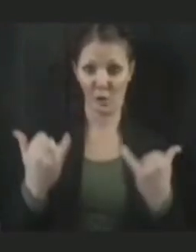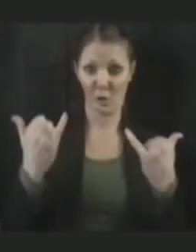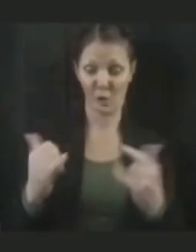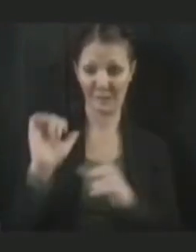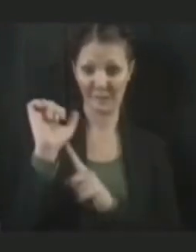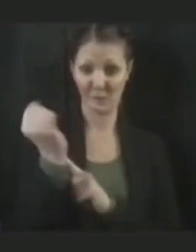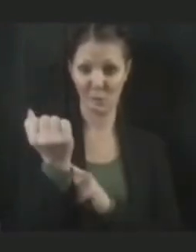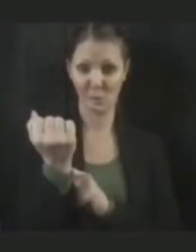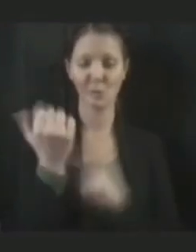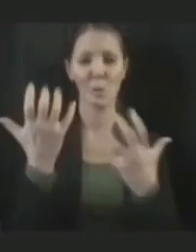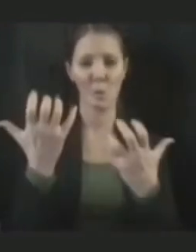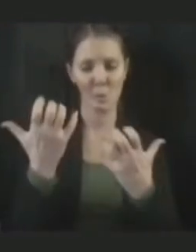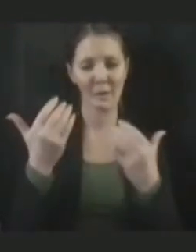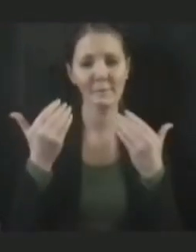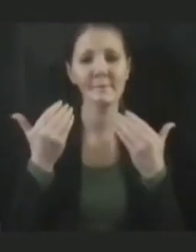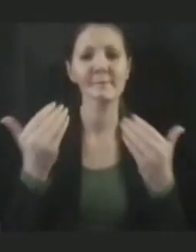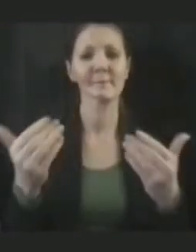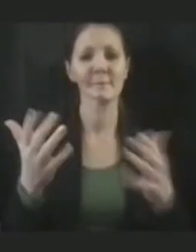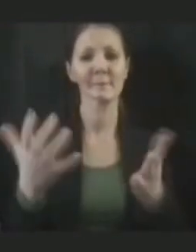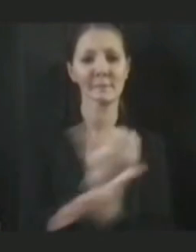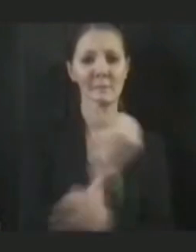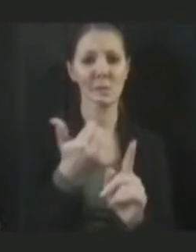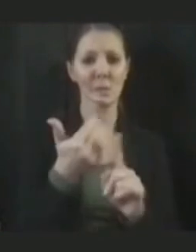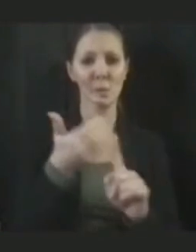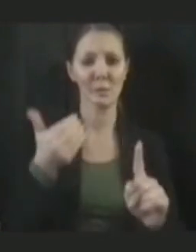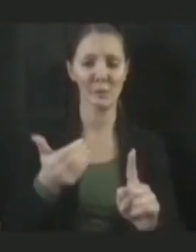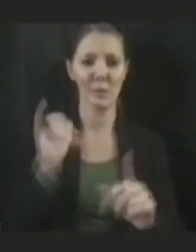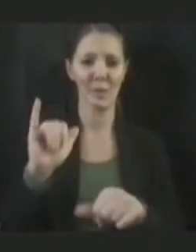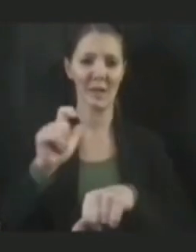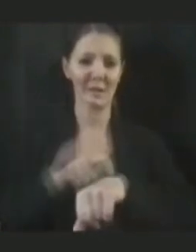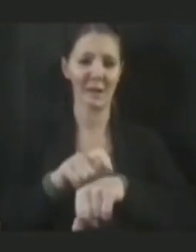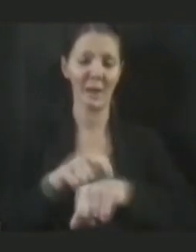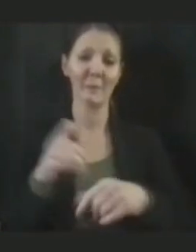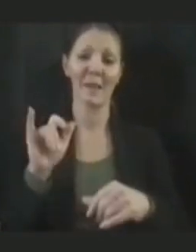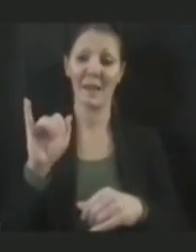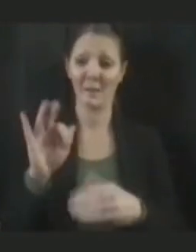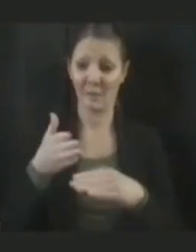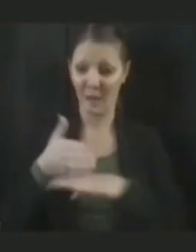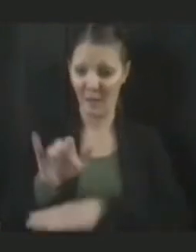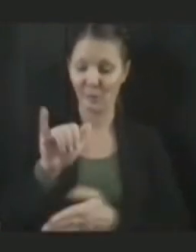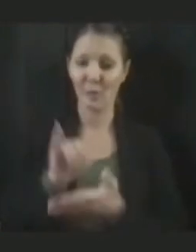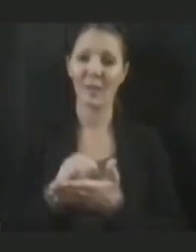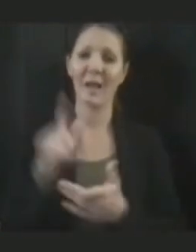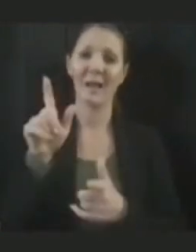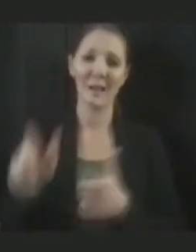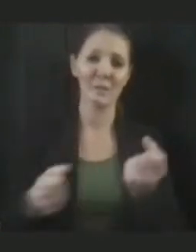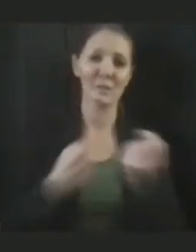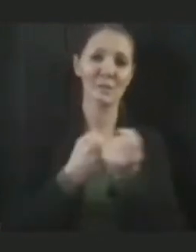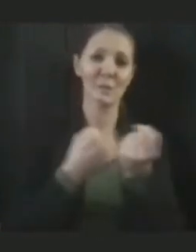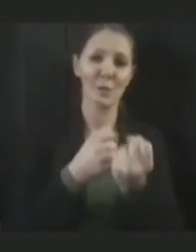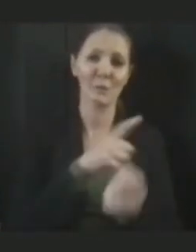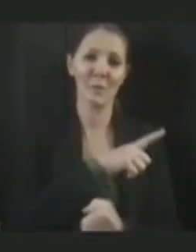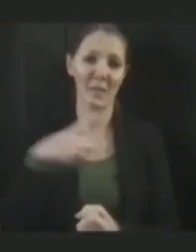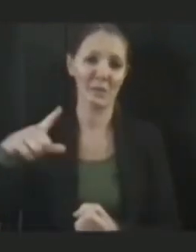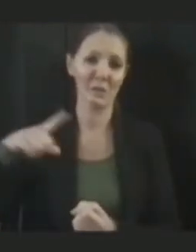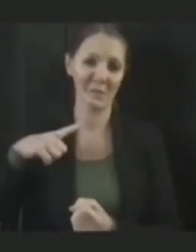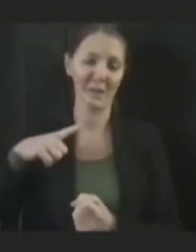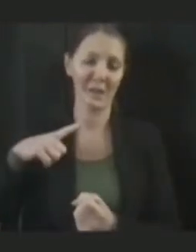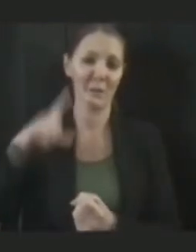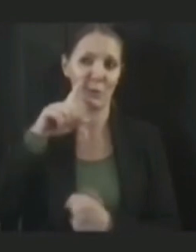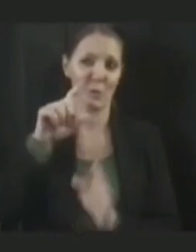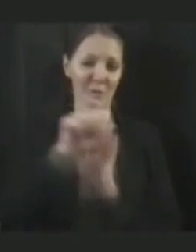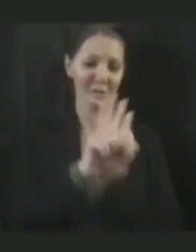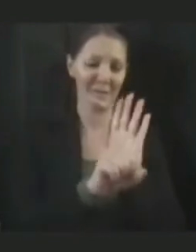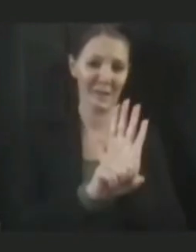we want to get this in quickly. We may need support from the legislature to do anything beyond that if we circle back around for state employees. But independent of a